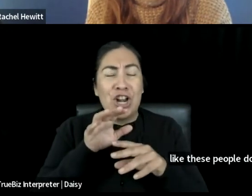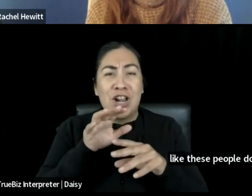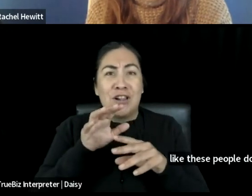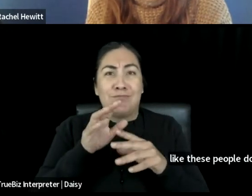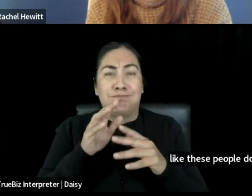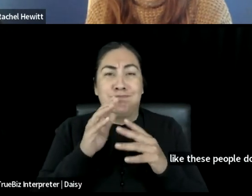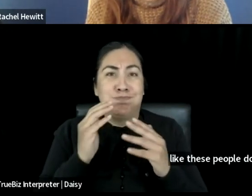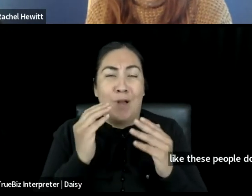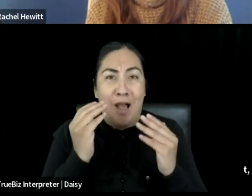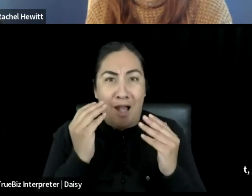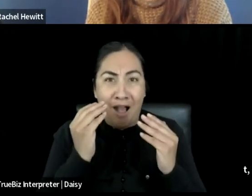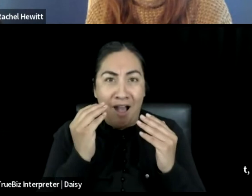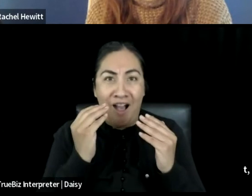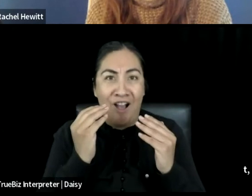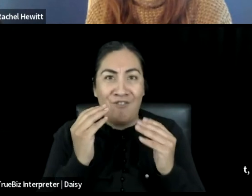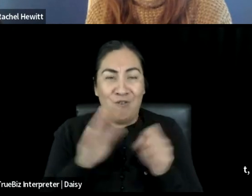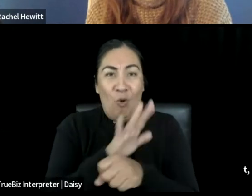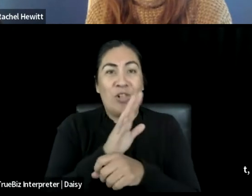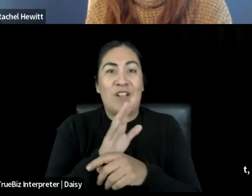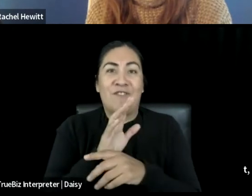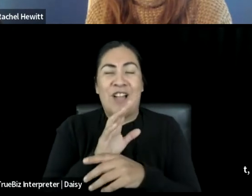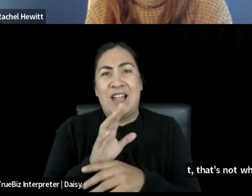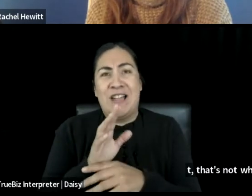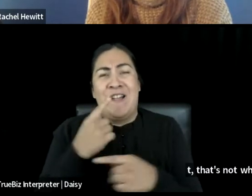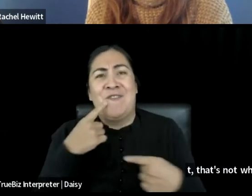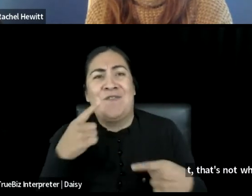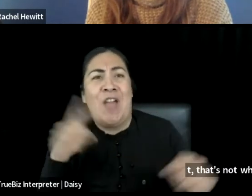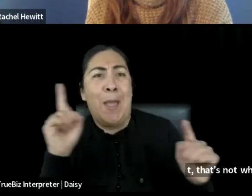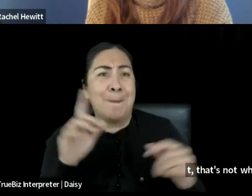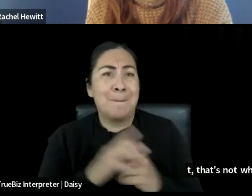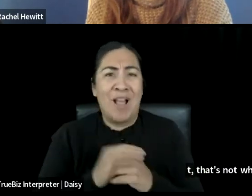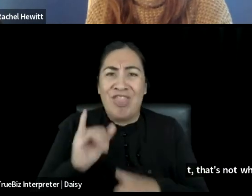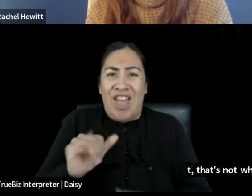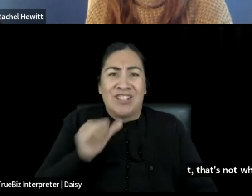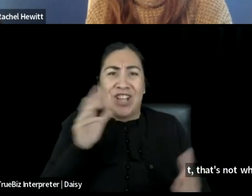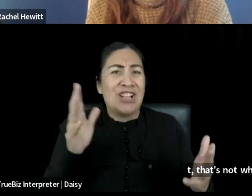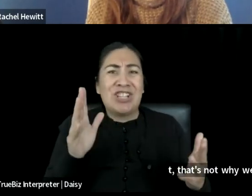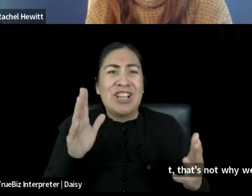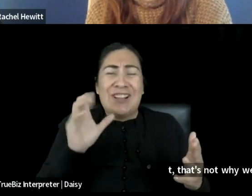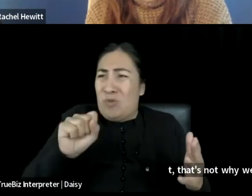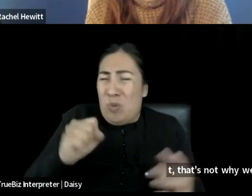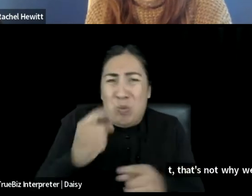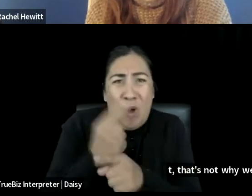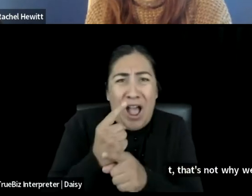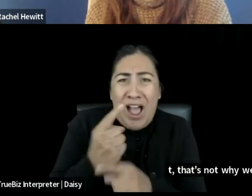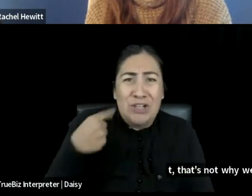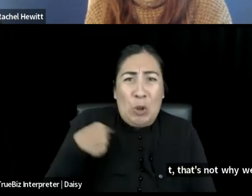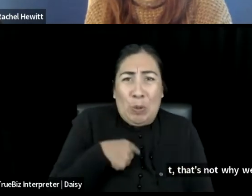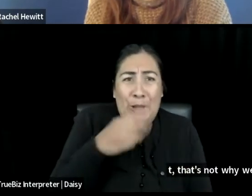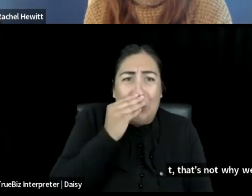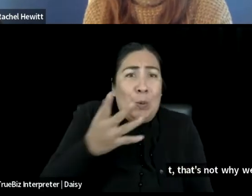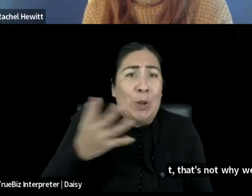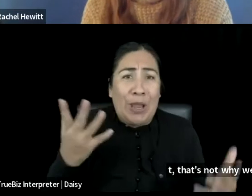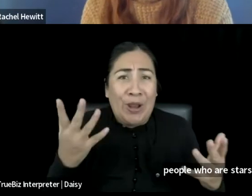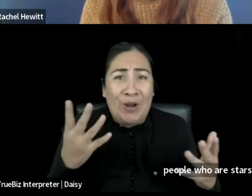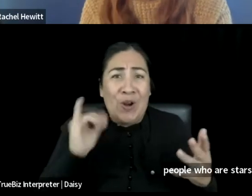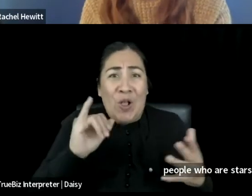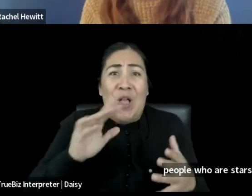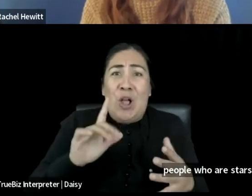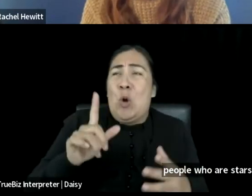we care. Like, you know, all of these people who are stars for doing nothing. It's because we love to see human beings.